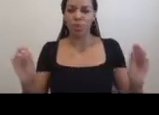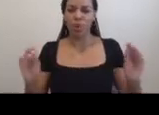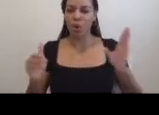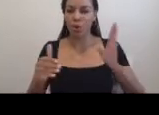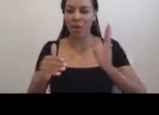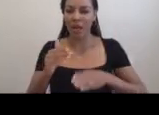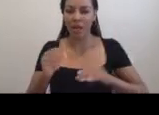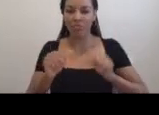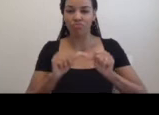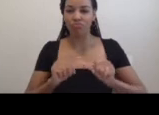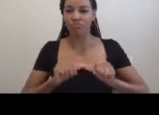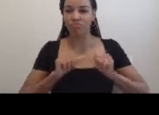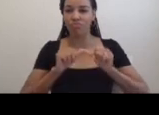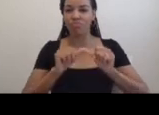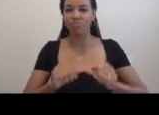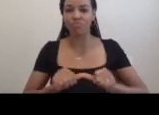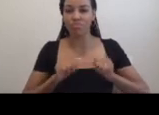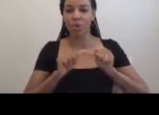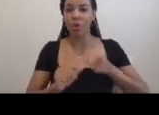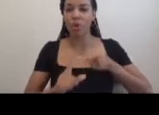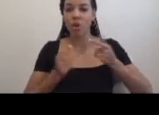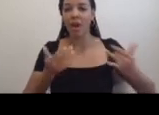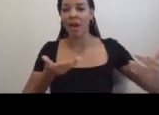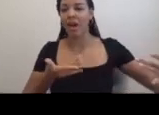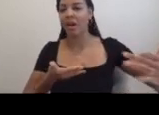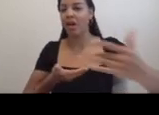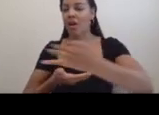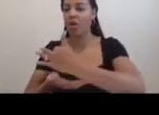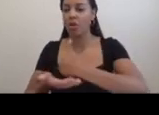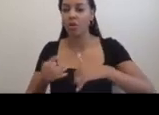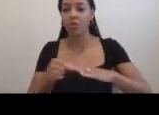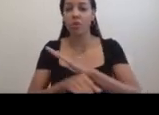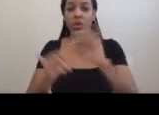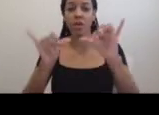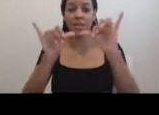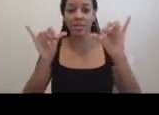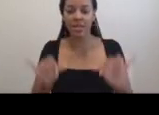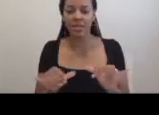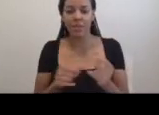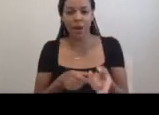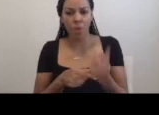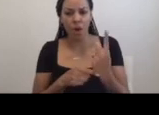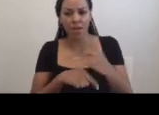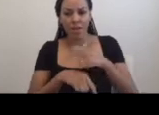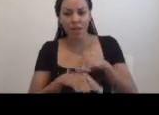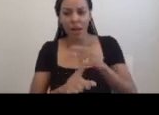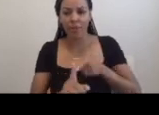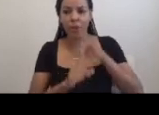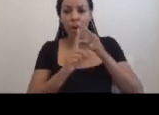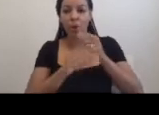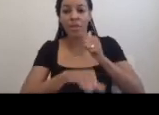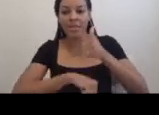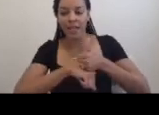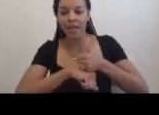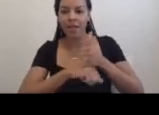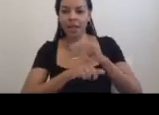a whole system at one time, to contextualize a whole system